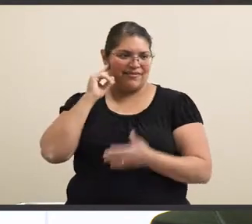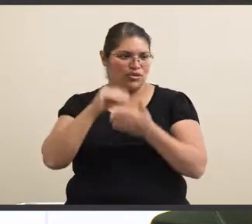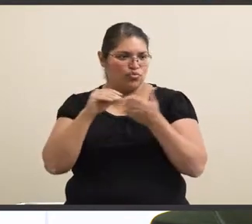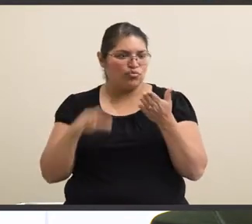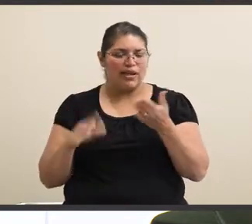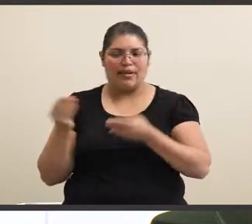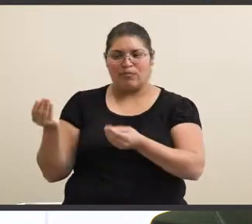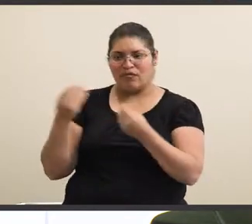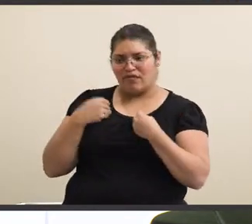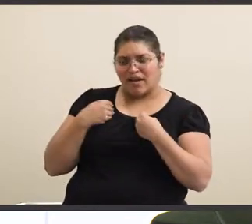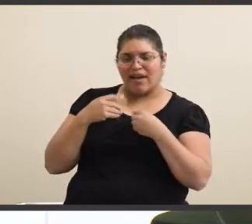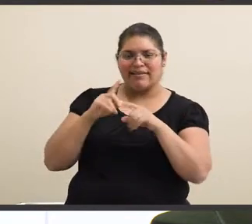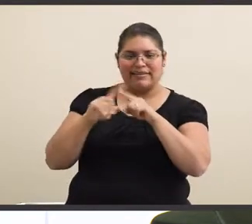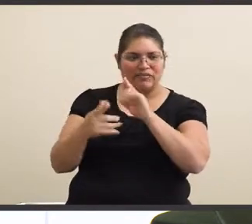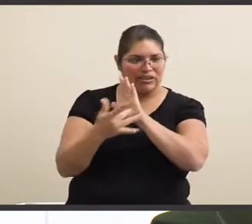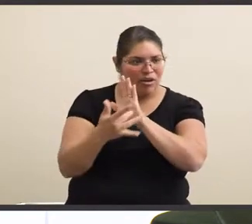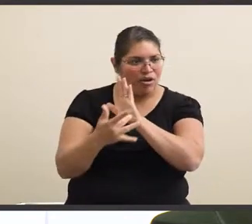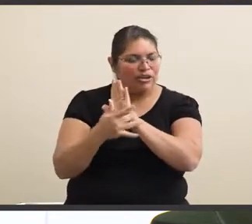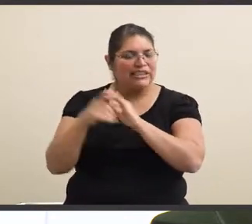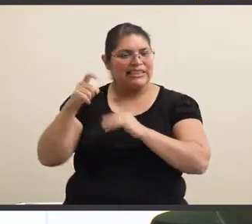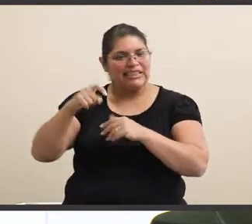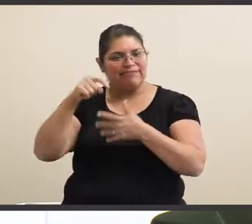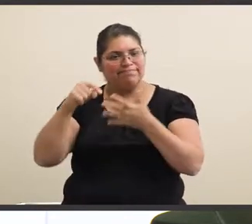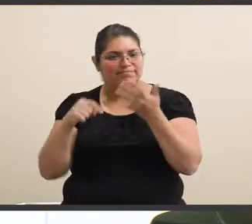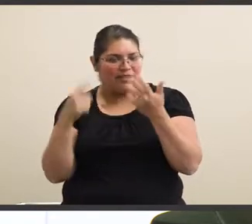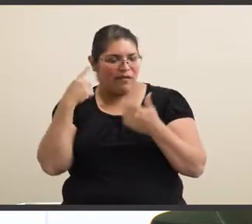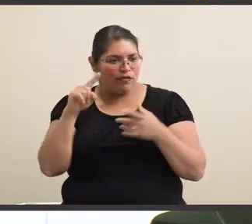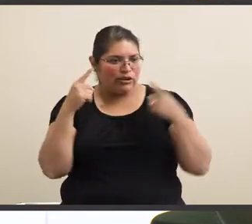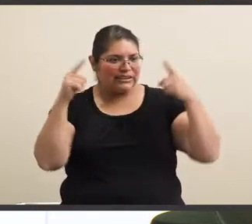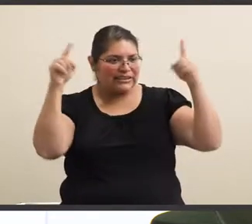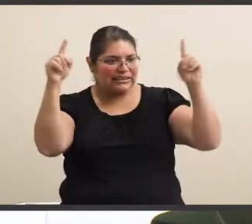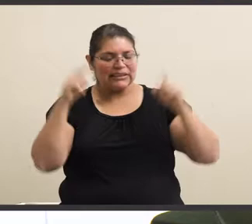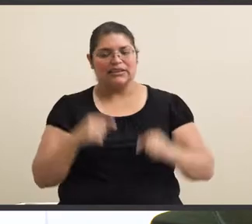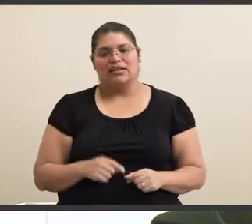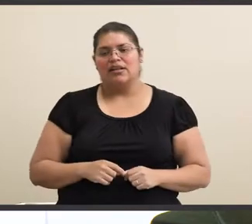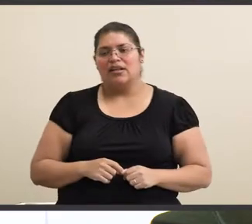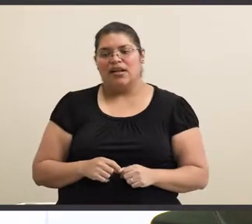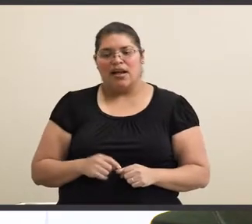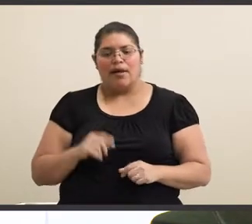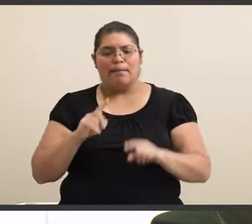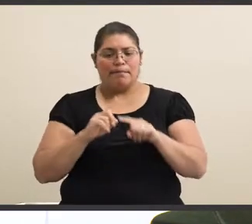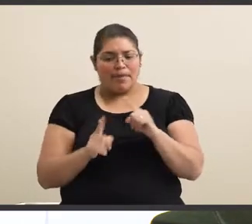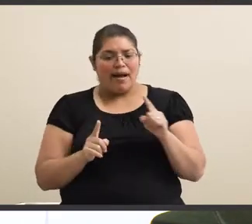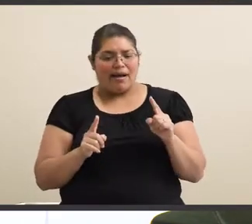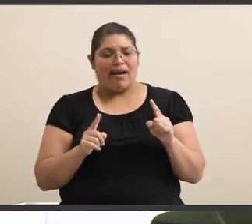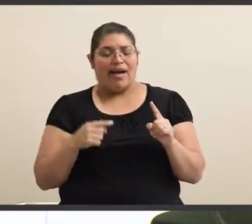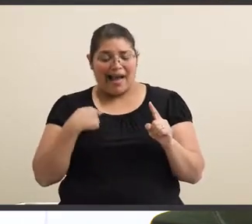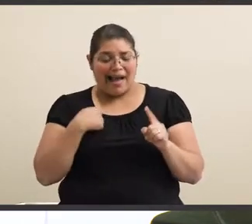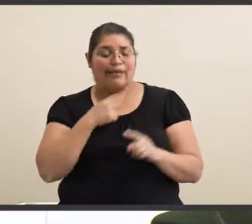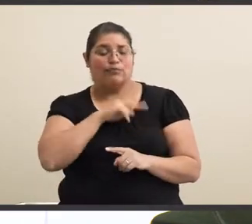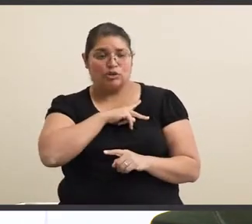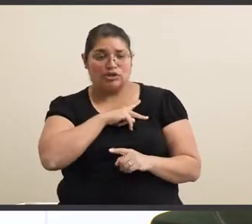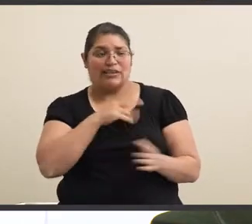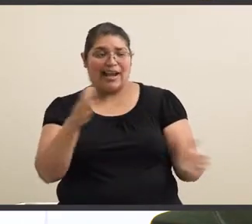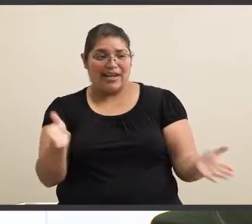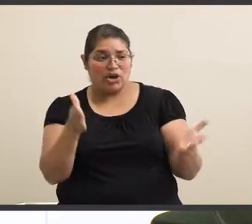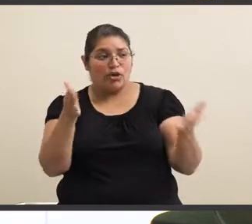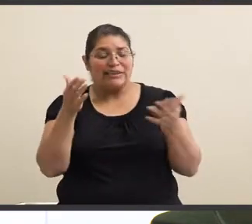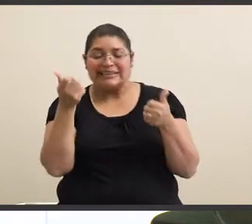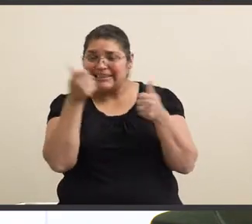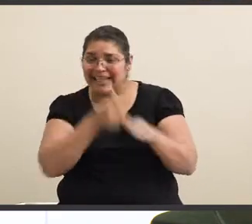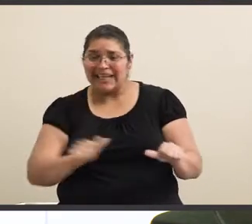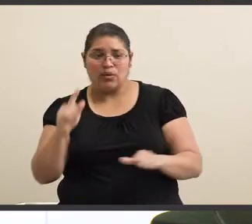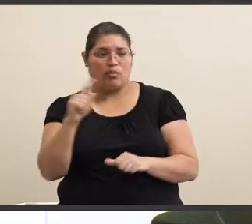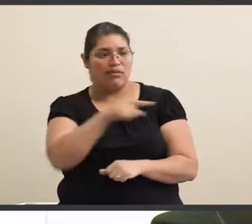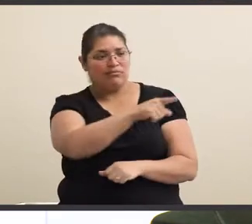far as providing me the different technologies that I needed in order to succeed. But I personally would encourage anybody